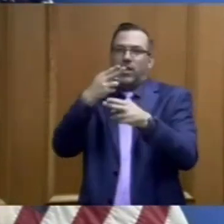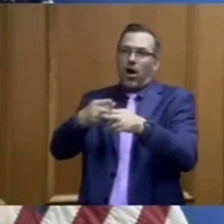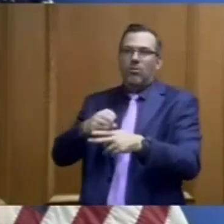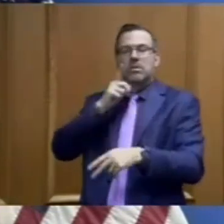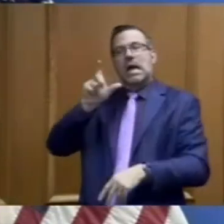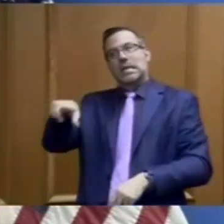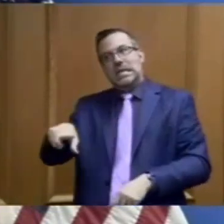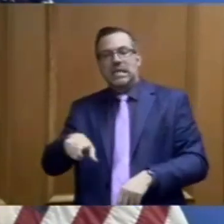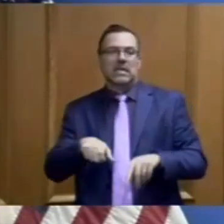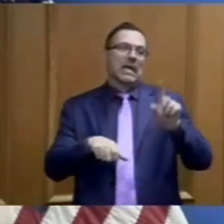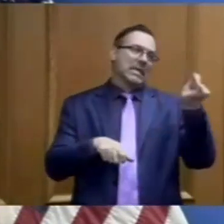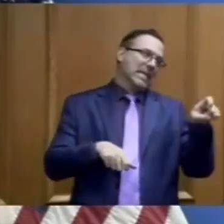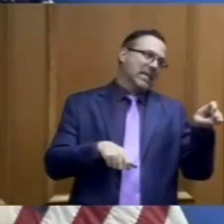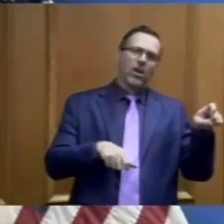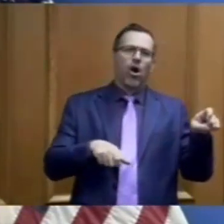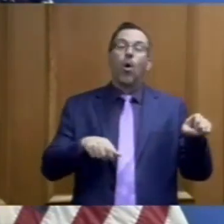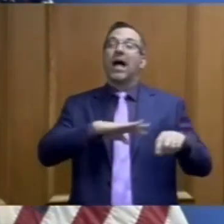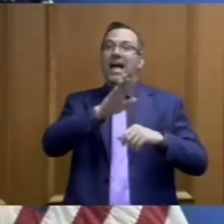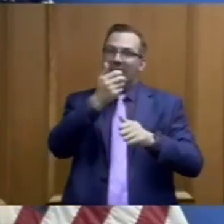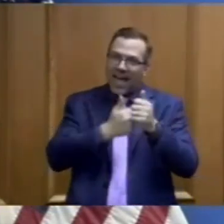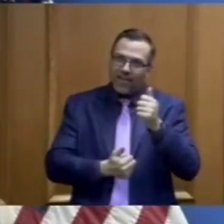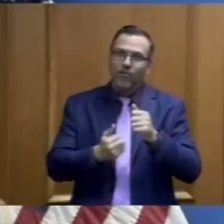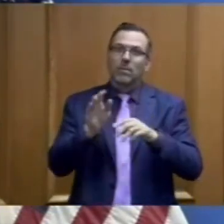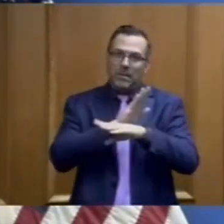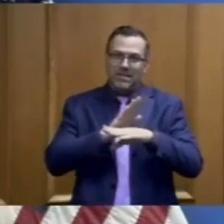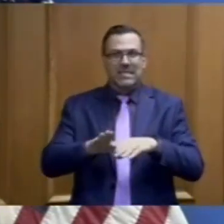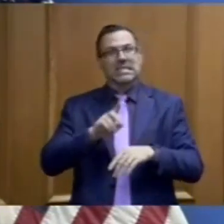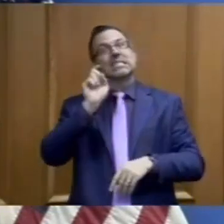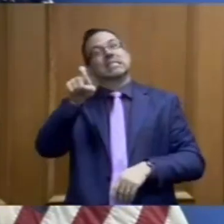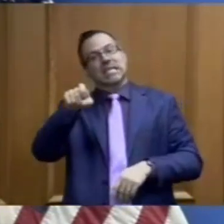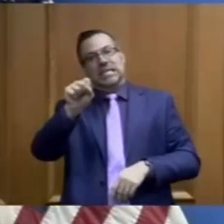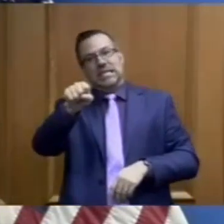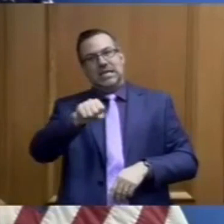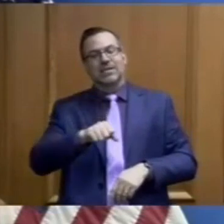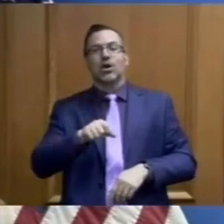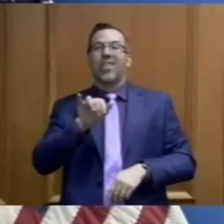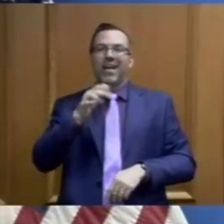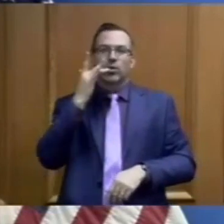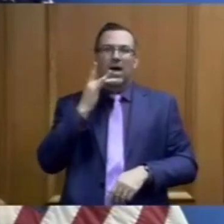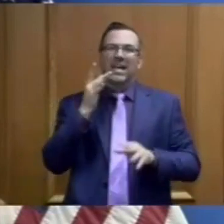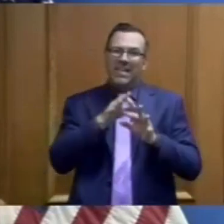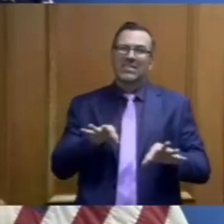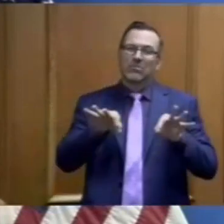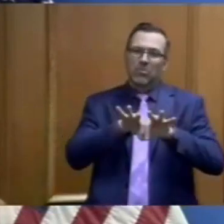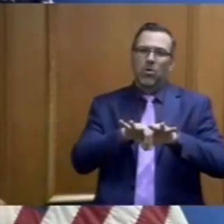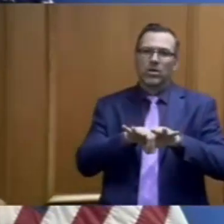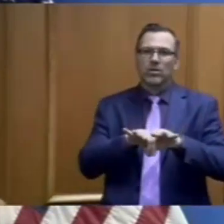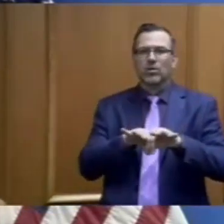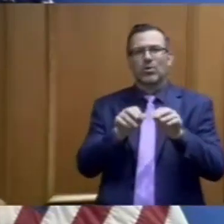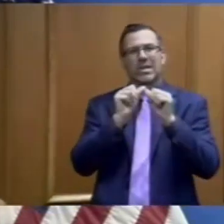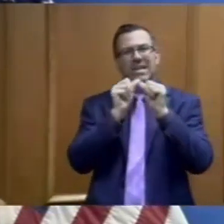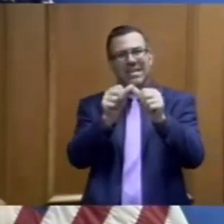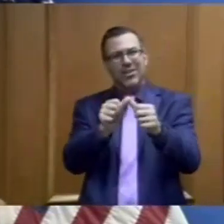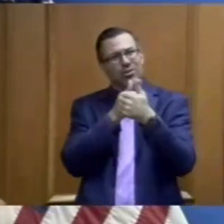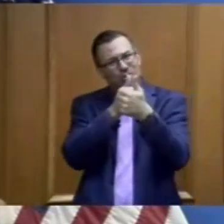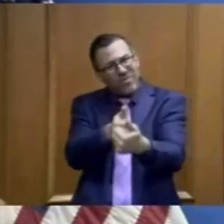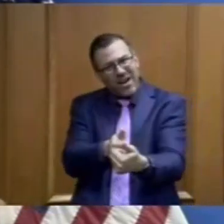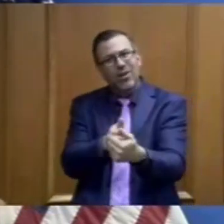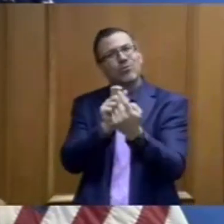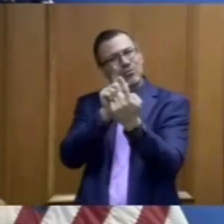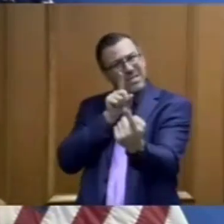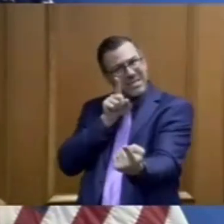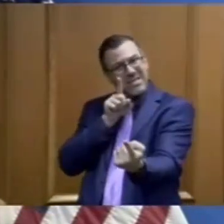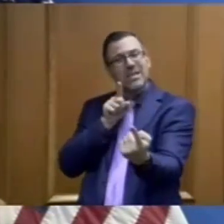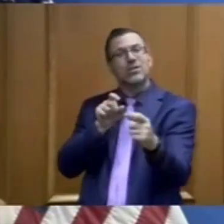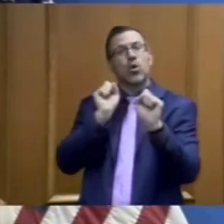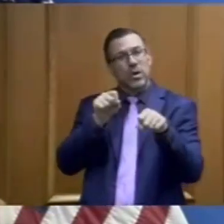reasons that we need so badly to make sure that we impose and continue to follow social distancing so we